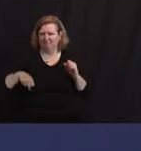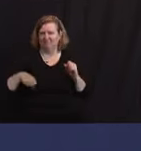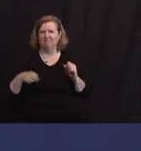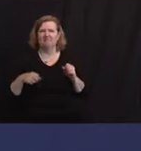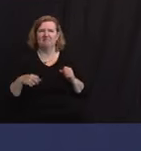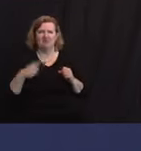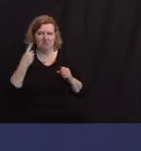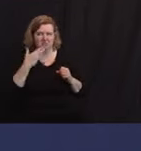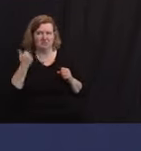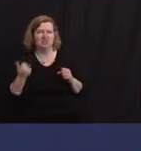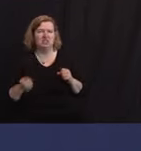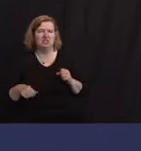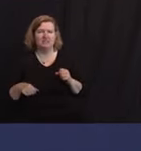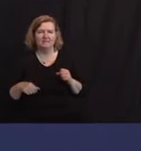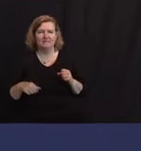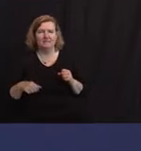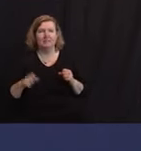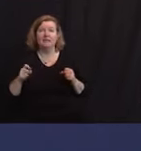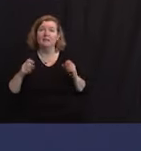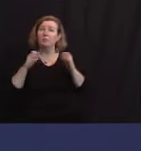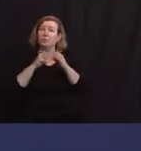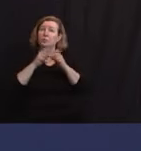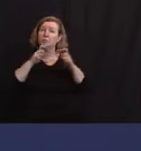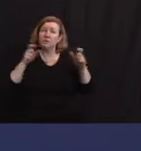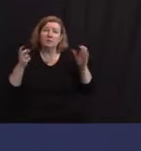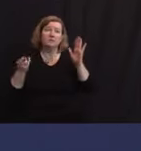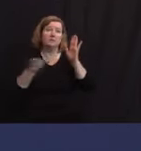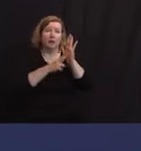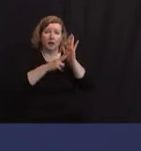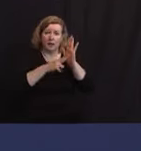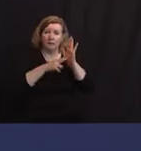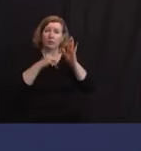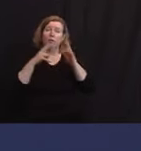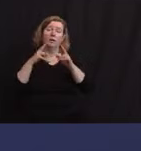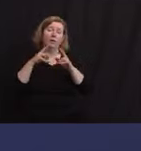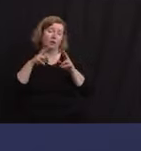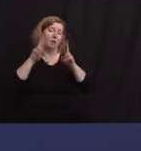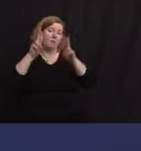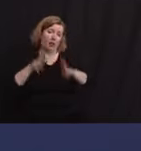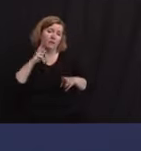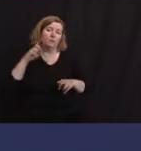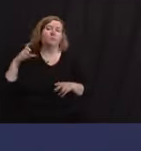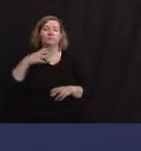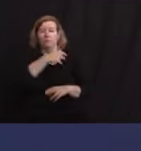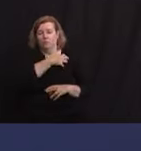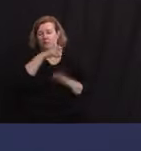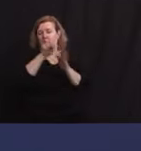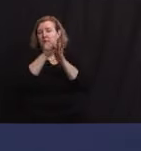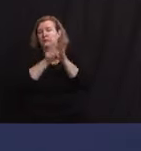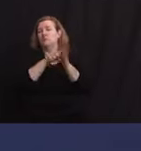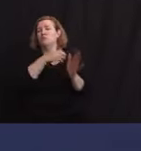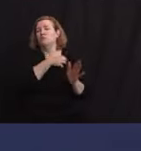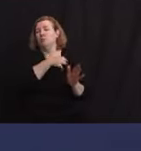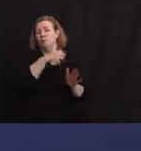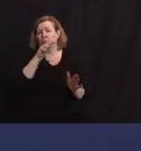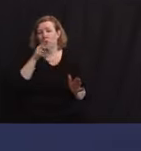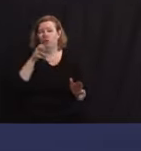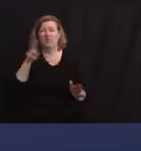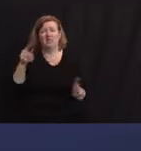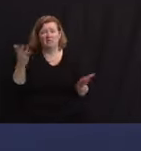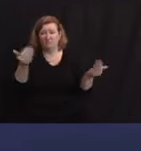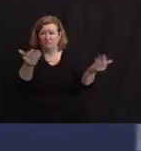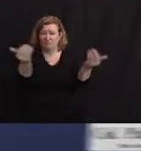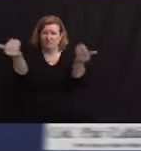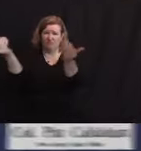And we still need more troopers to sign up to become, or applicants, rather, to sign up to become troopers. So for all of the above, great to Thank you, Governor. Good afternoon.